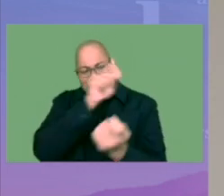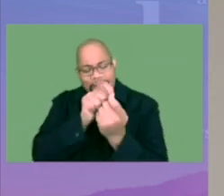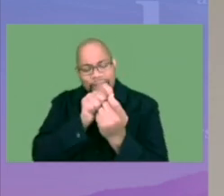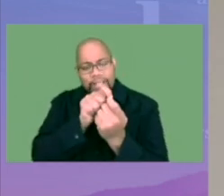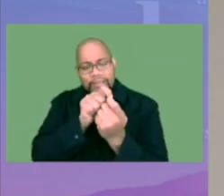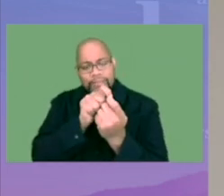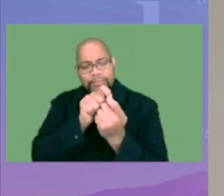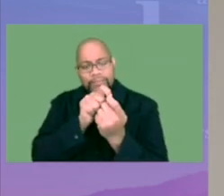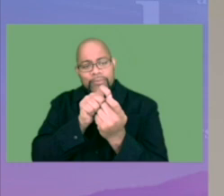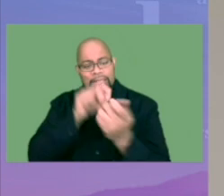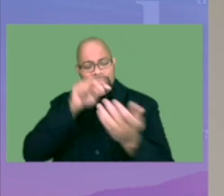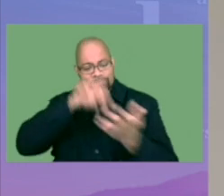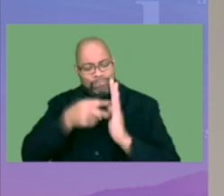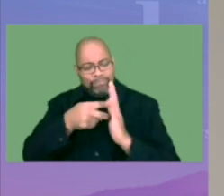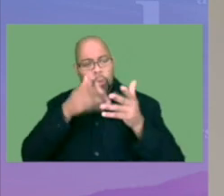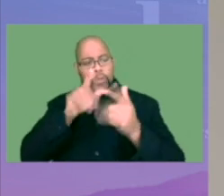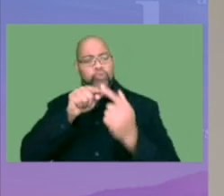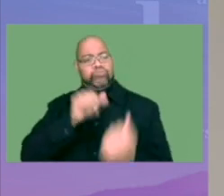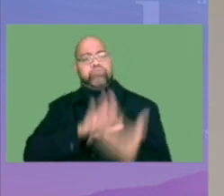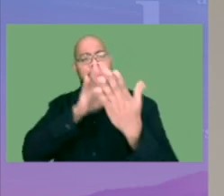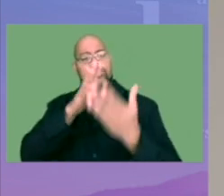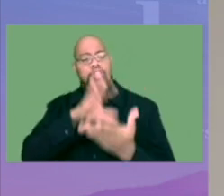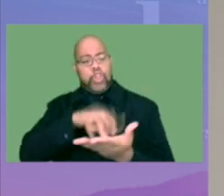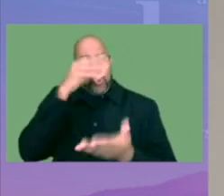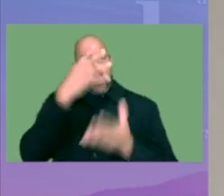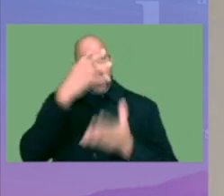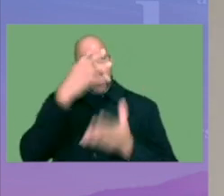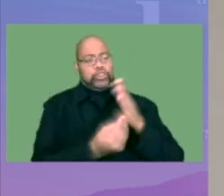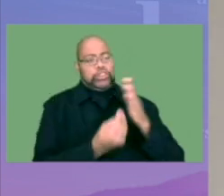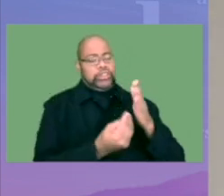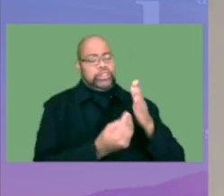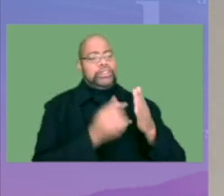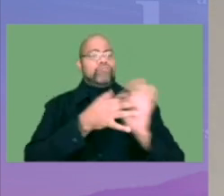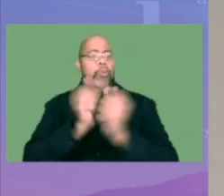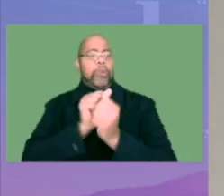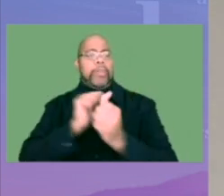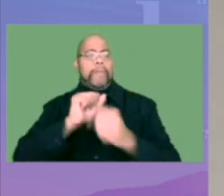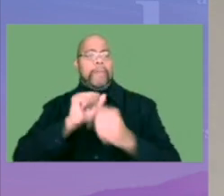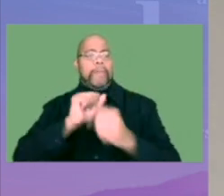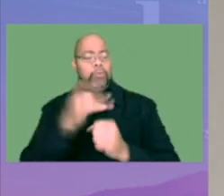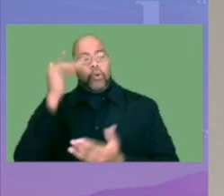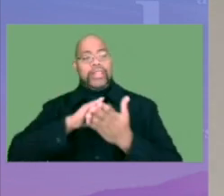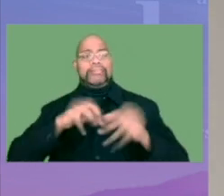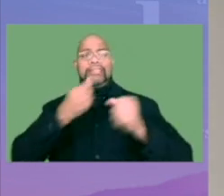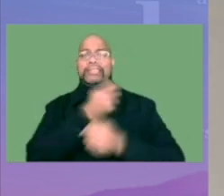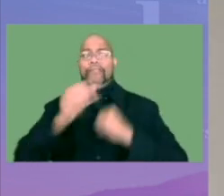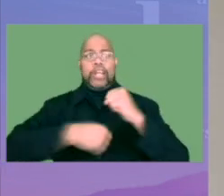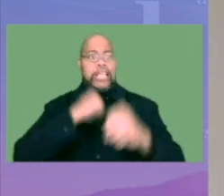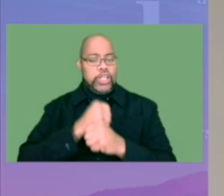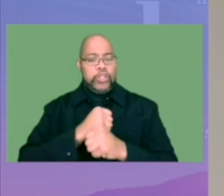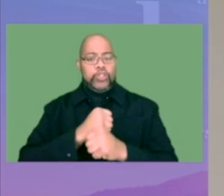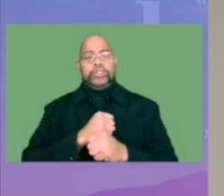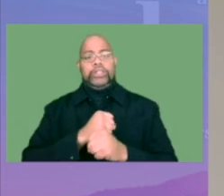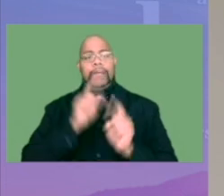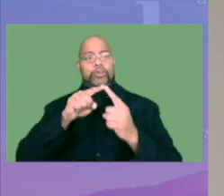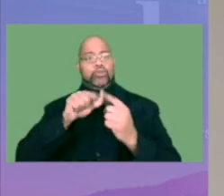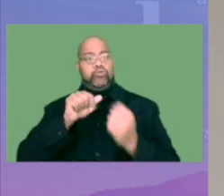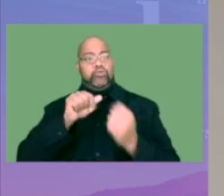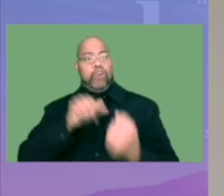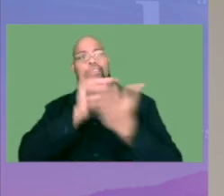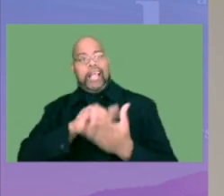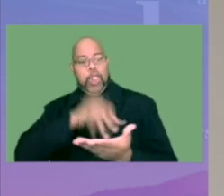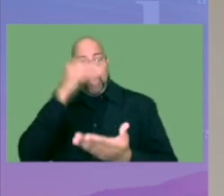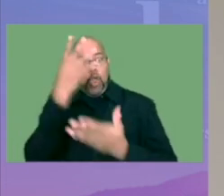specific and intentional way to address learning loss as it relates to the pandemic. And we know it's going to take several years to